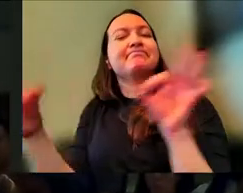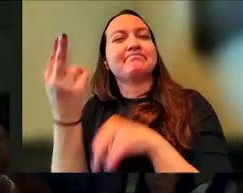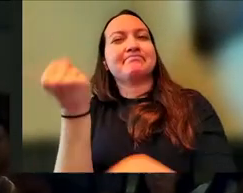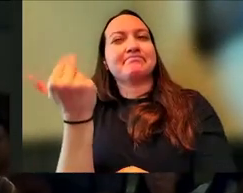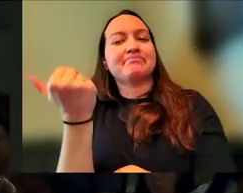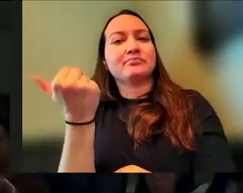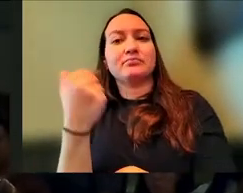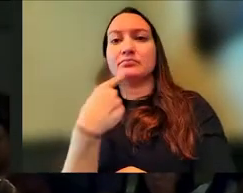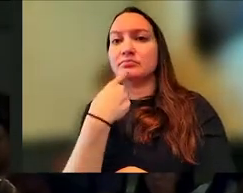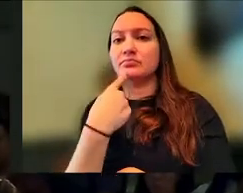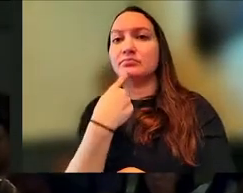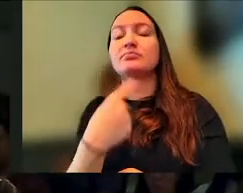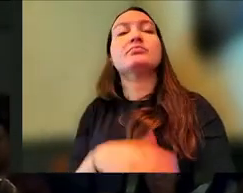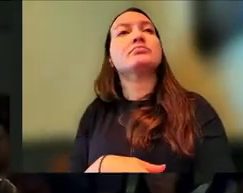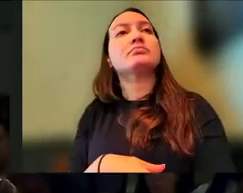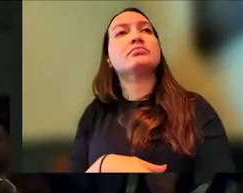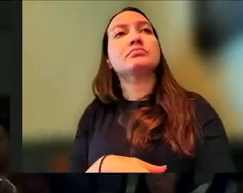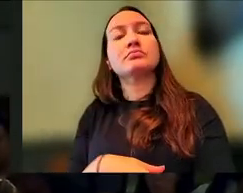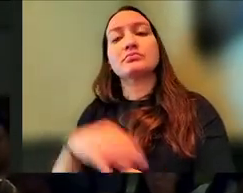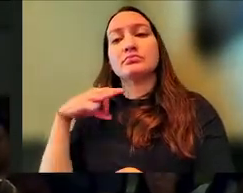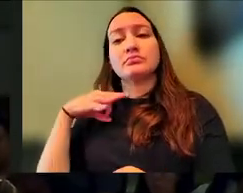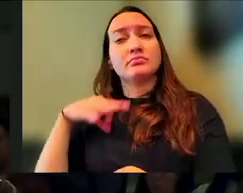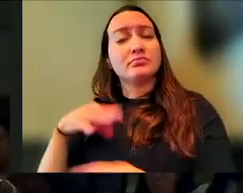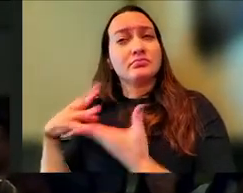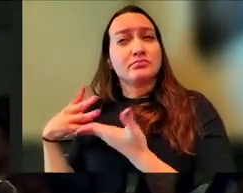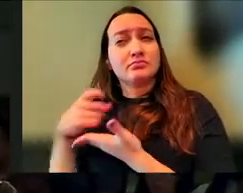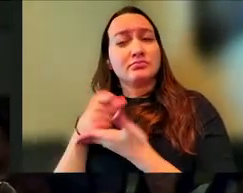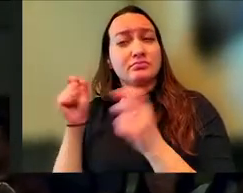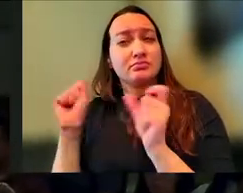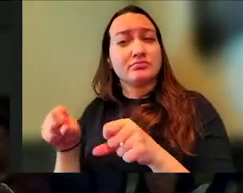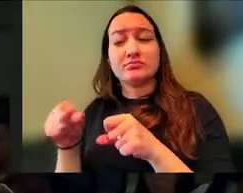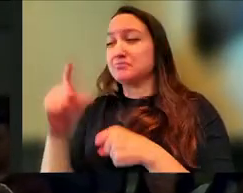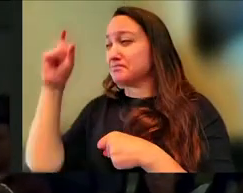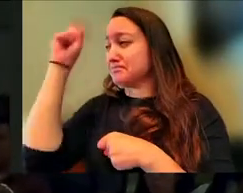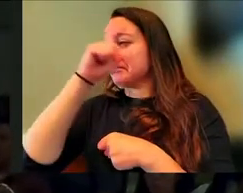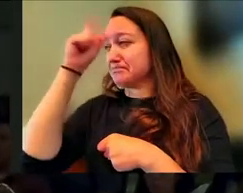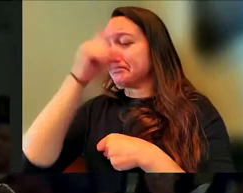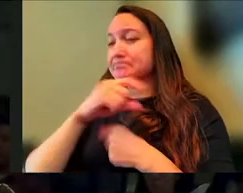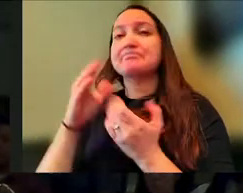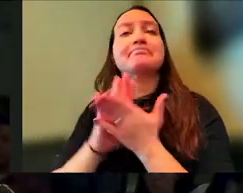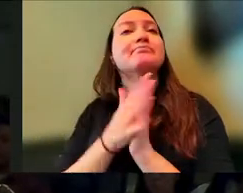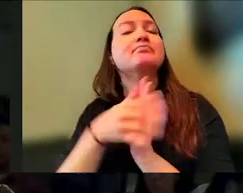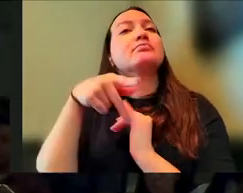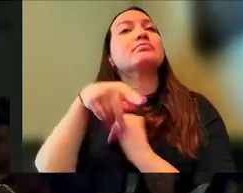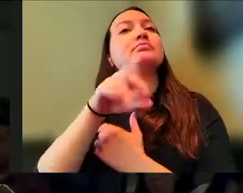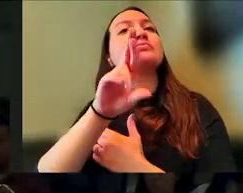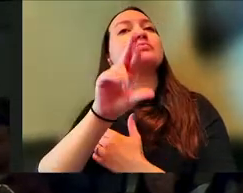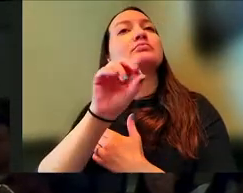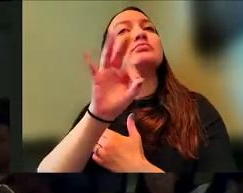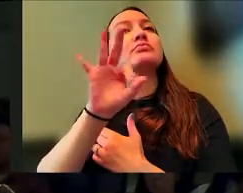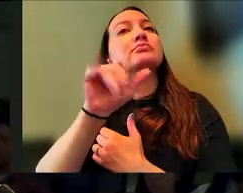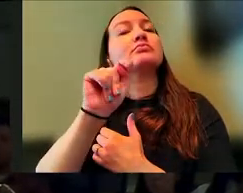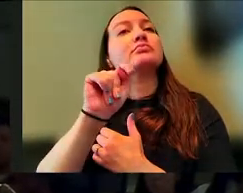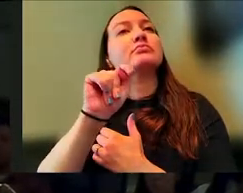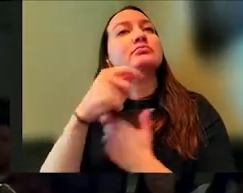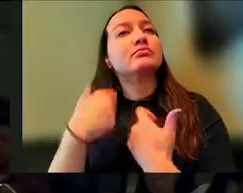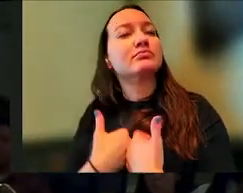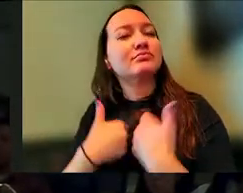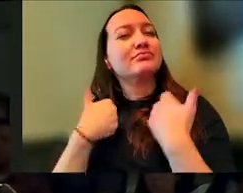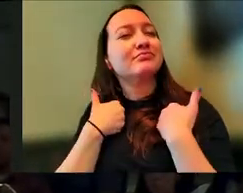says that it is profitable, right? That wisdom brings profit into our lives.